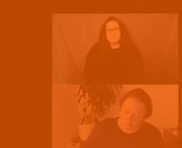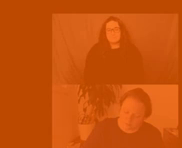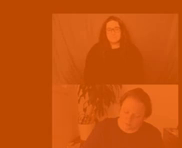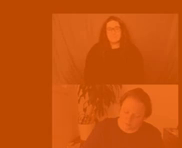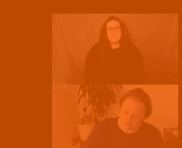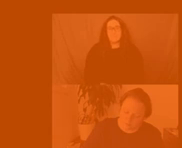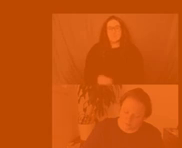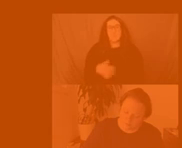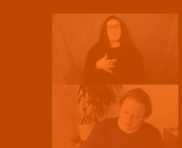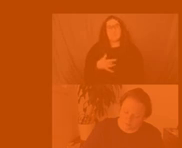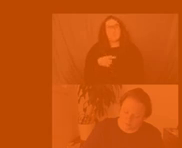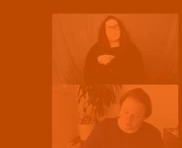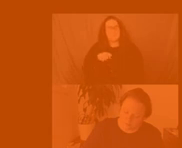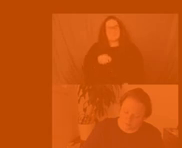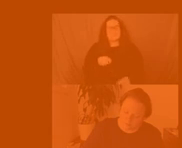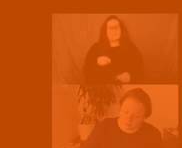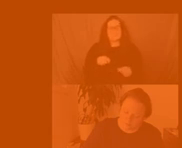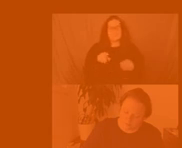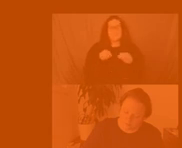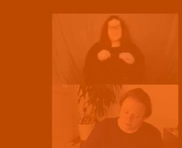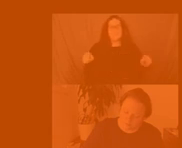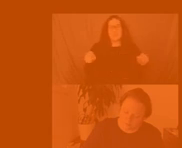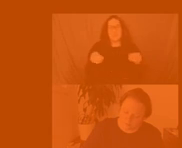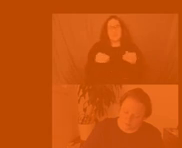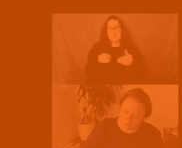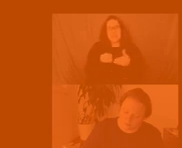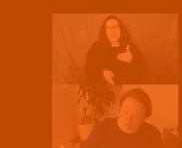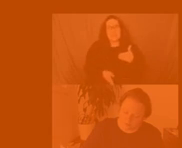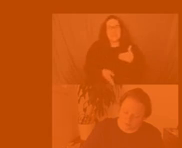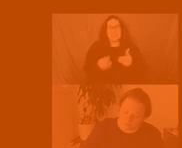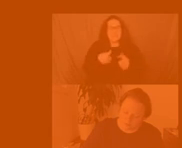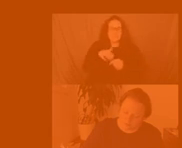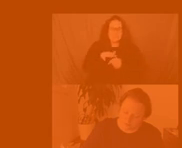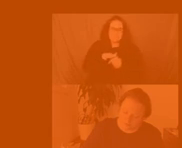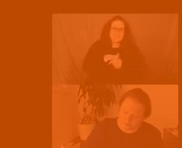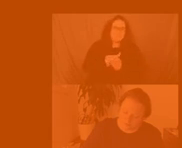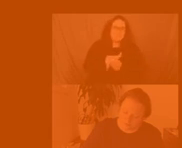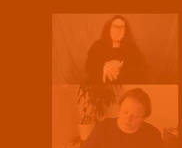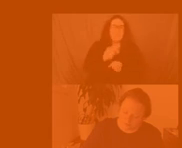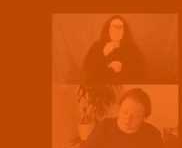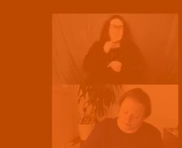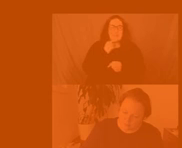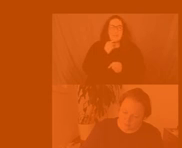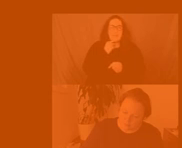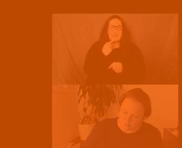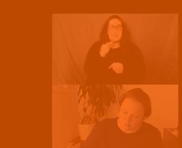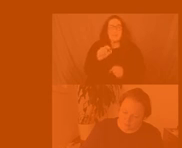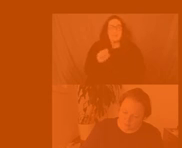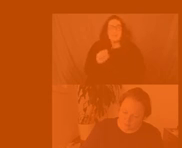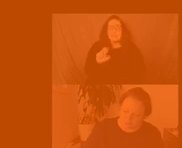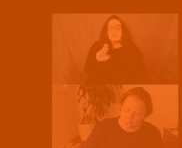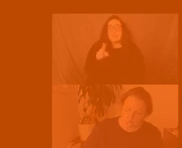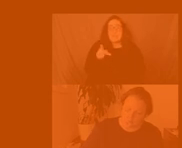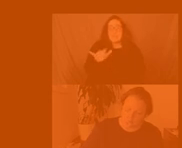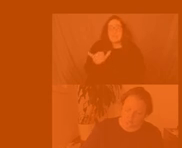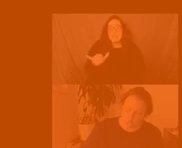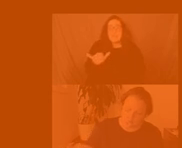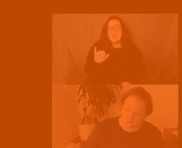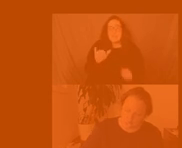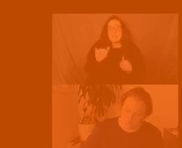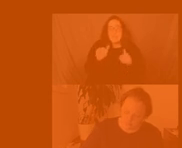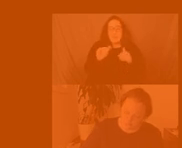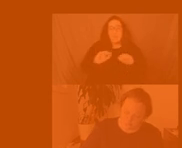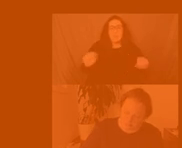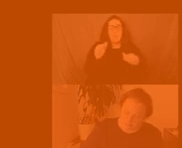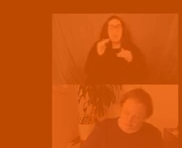um brought up some interesting ideas about um and what Rebecca says is we can't really comprehend what that means what what